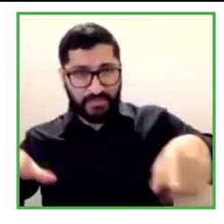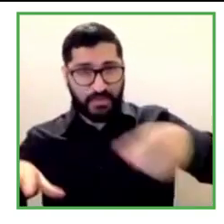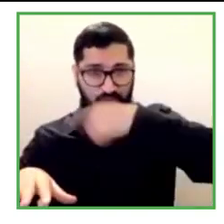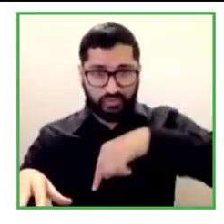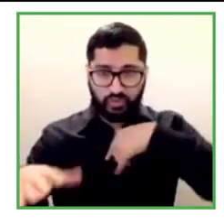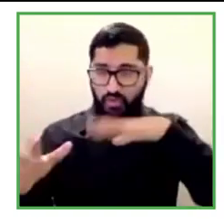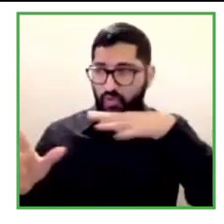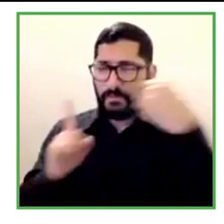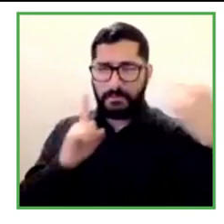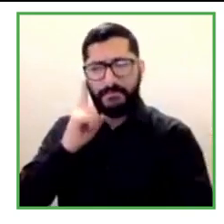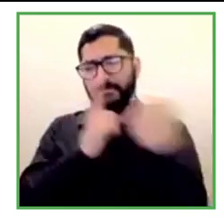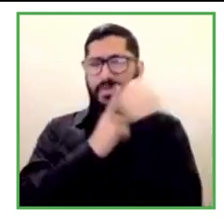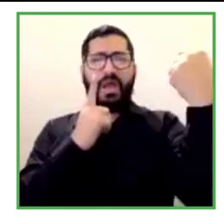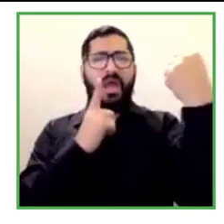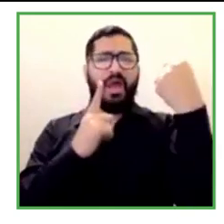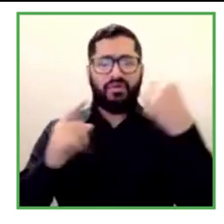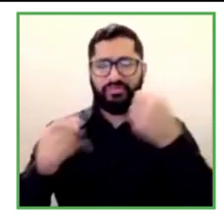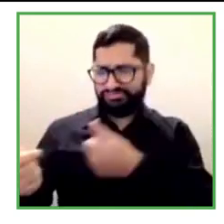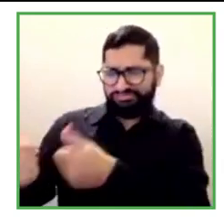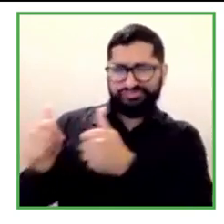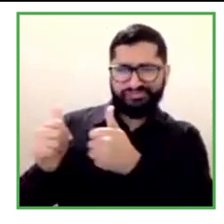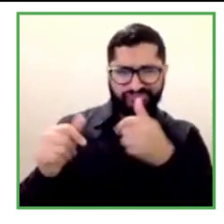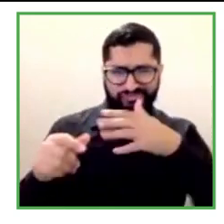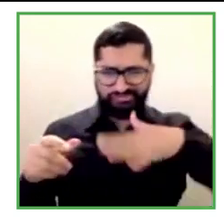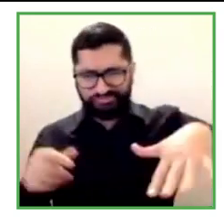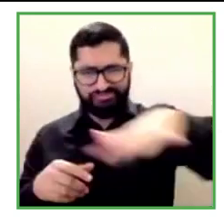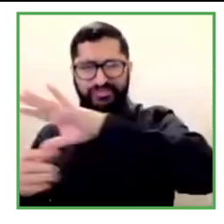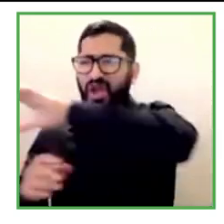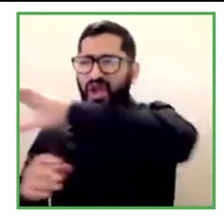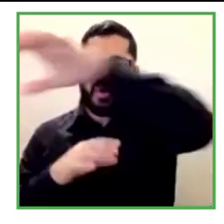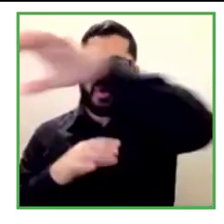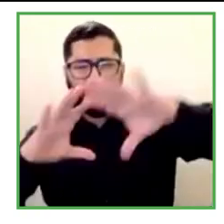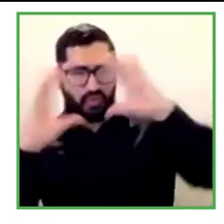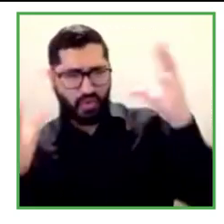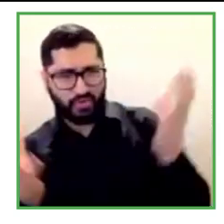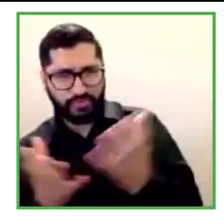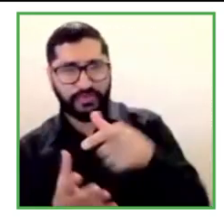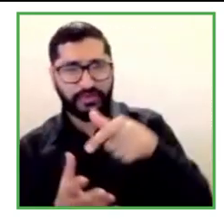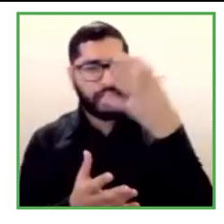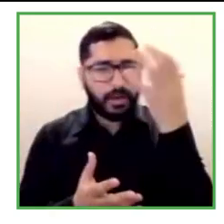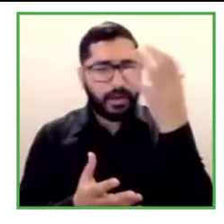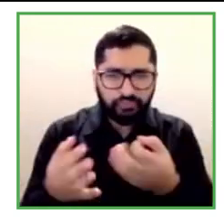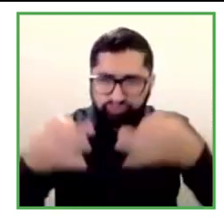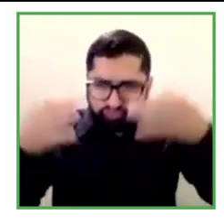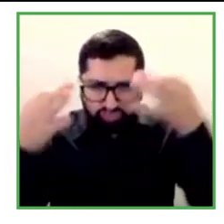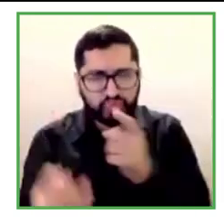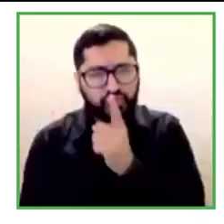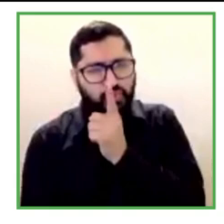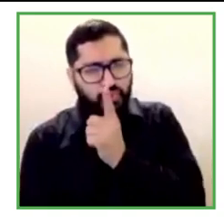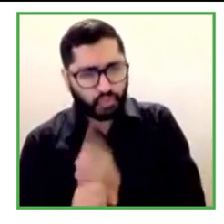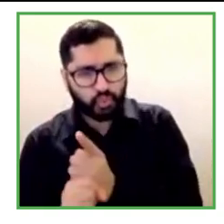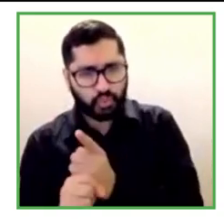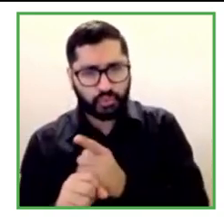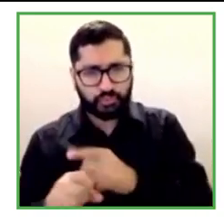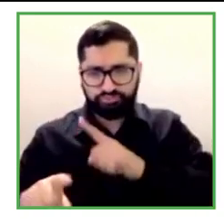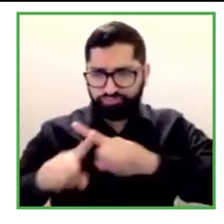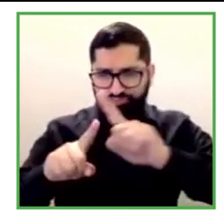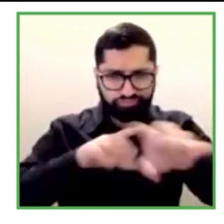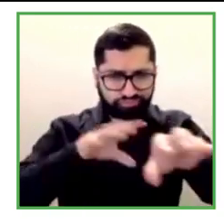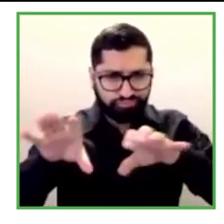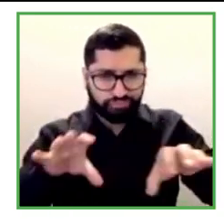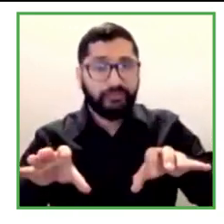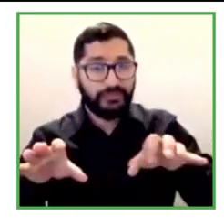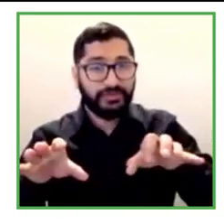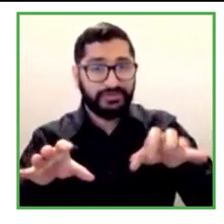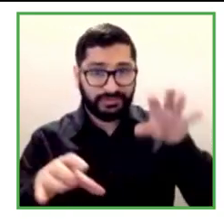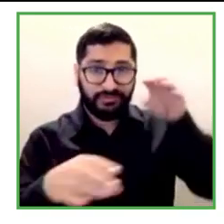countries have been through. So that has meant in local reality, different things. In the case of the Scotiabank, I think that the pandemic